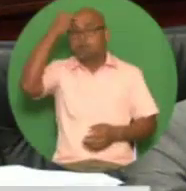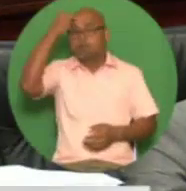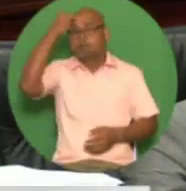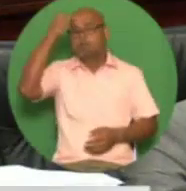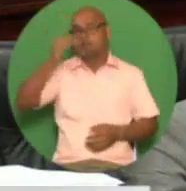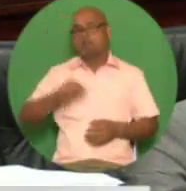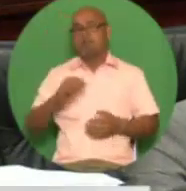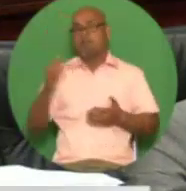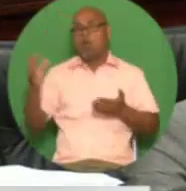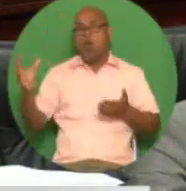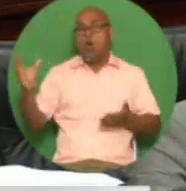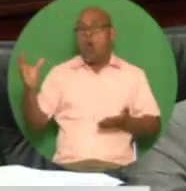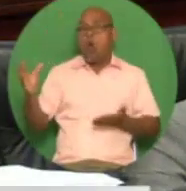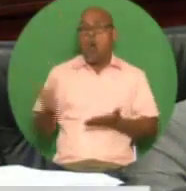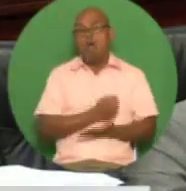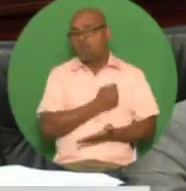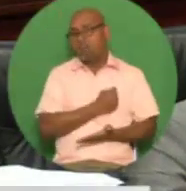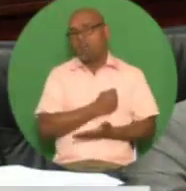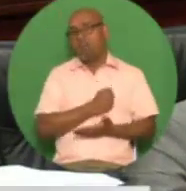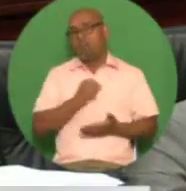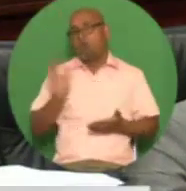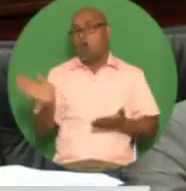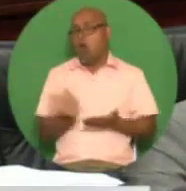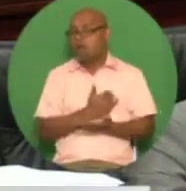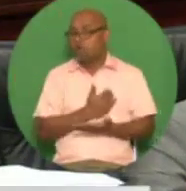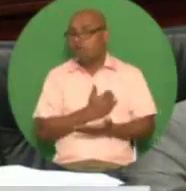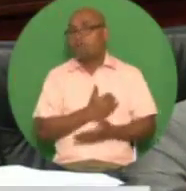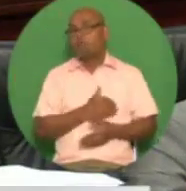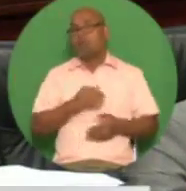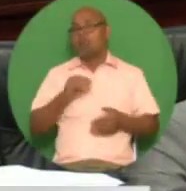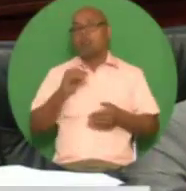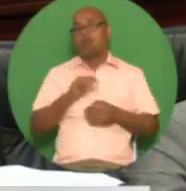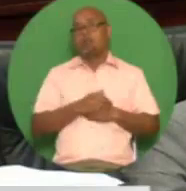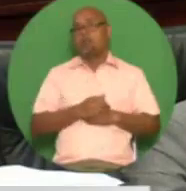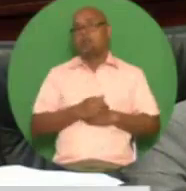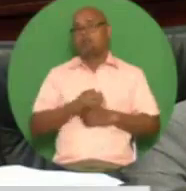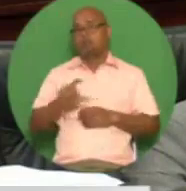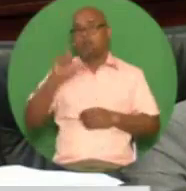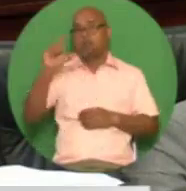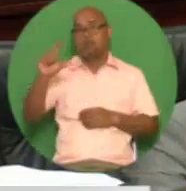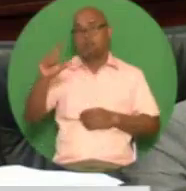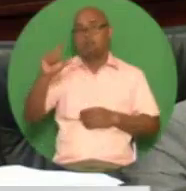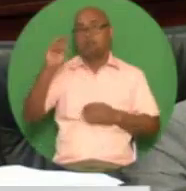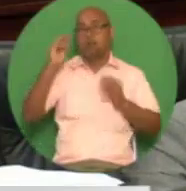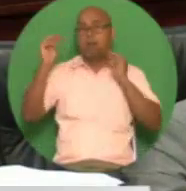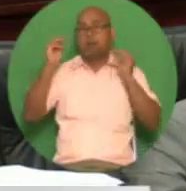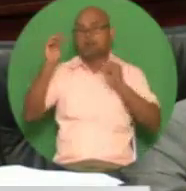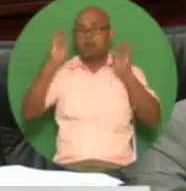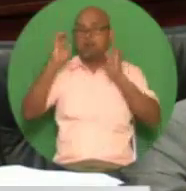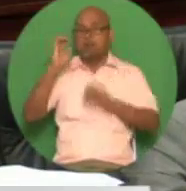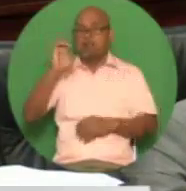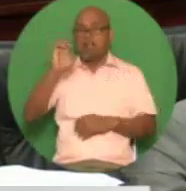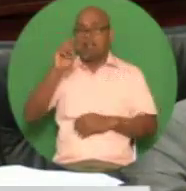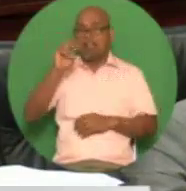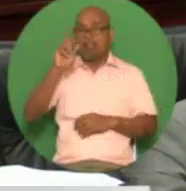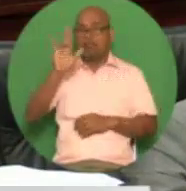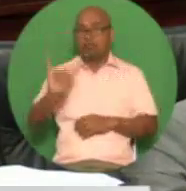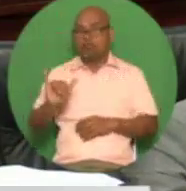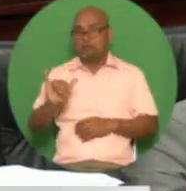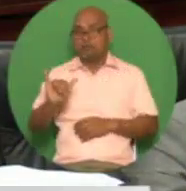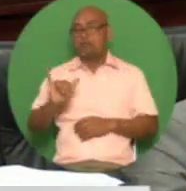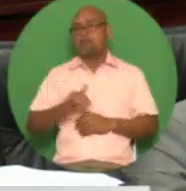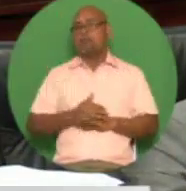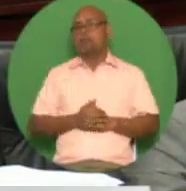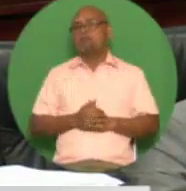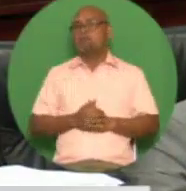eliminate the fuel subsidy in 2018 with the Ministry of Energy and Energy Industries being required